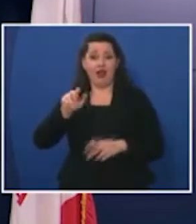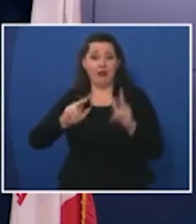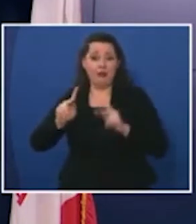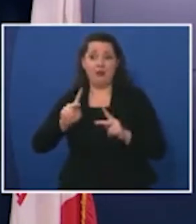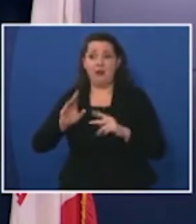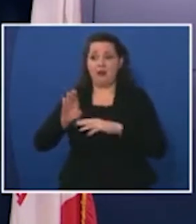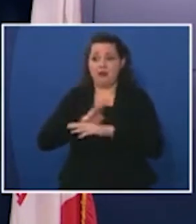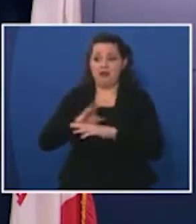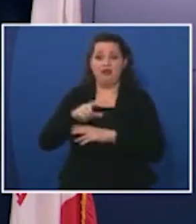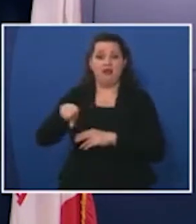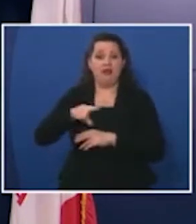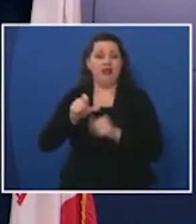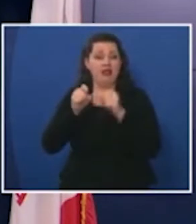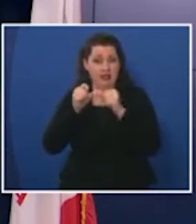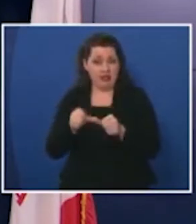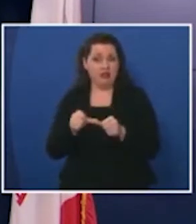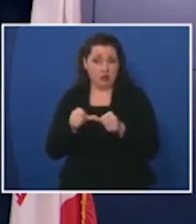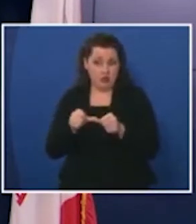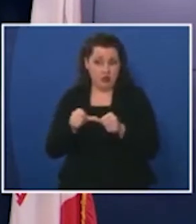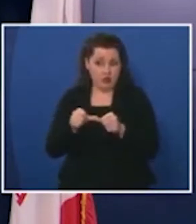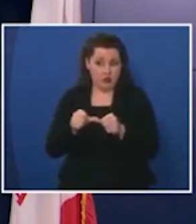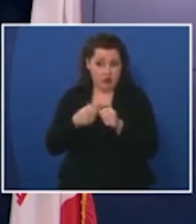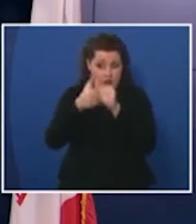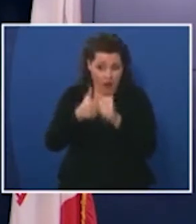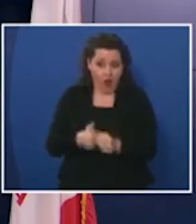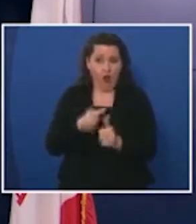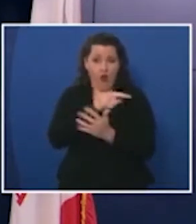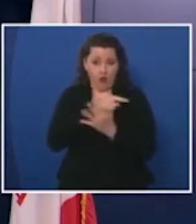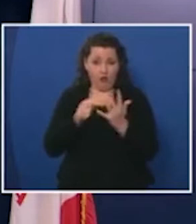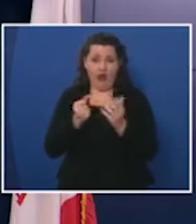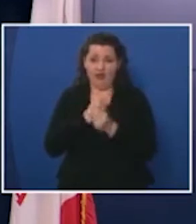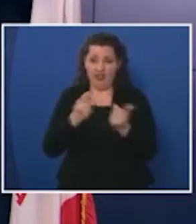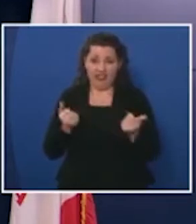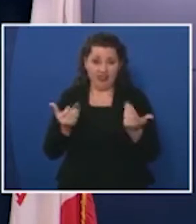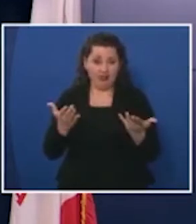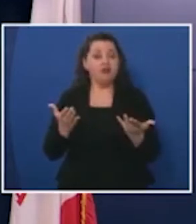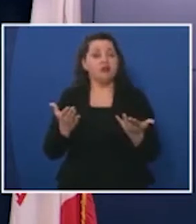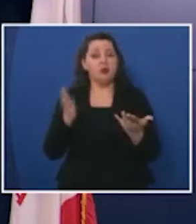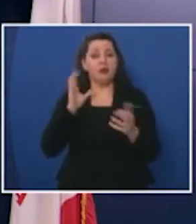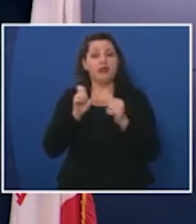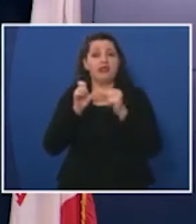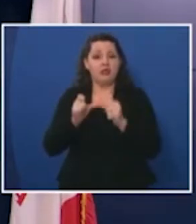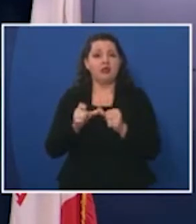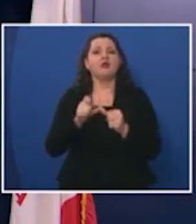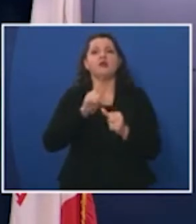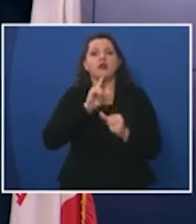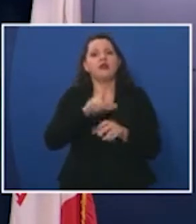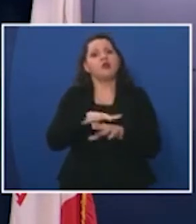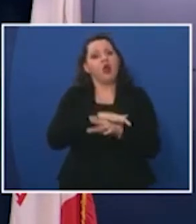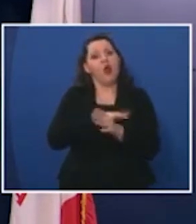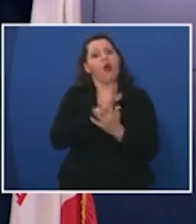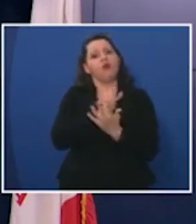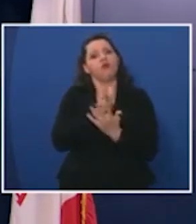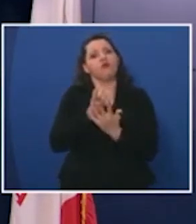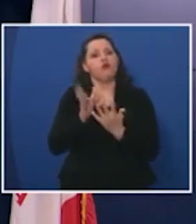and everybody continue to do what we're seeing that they do we're going to continue to do a very phased in approach continue opening up and bringing